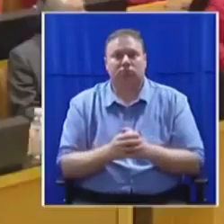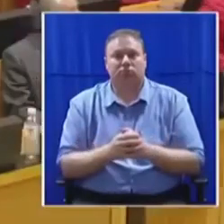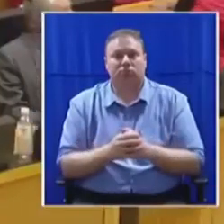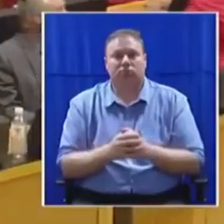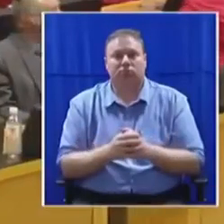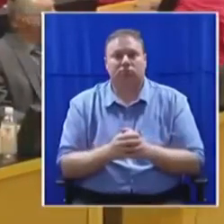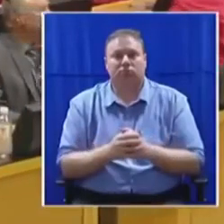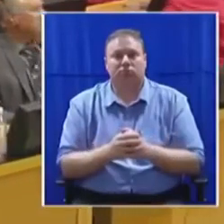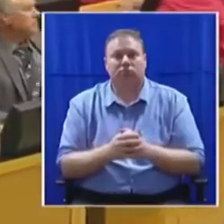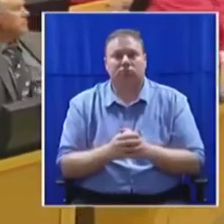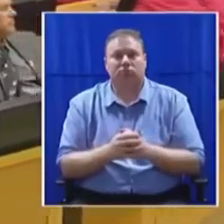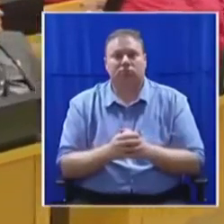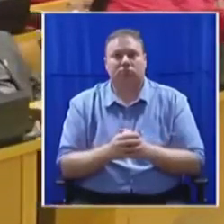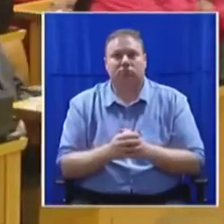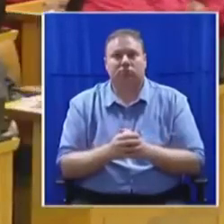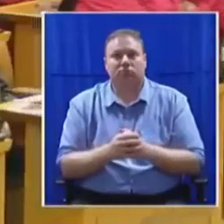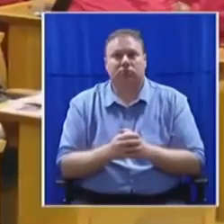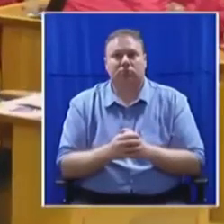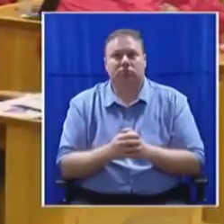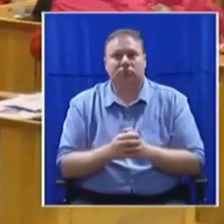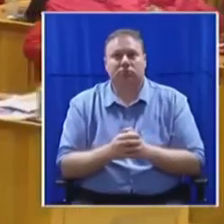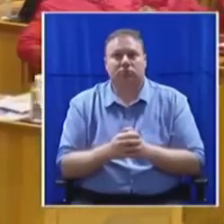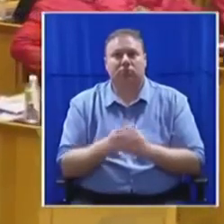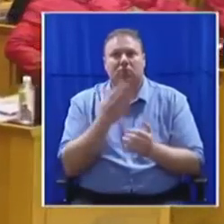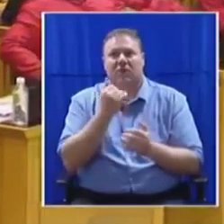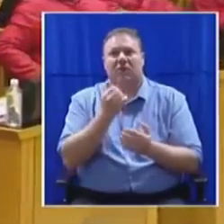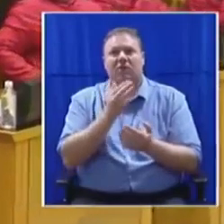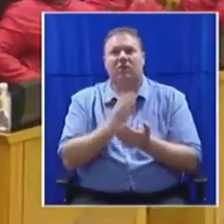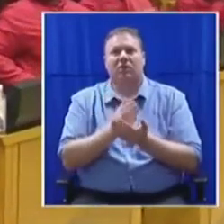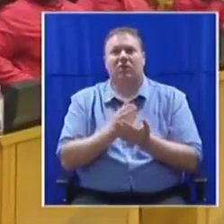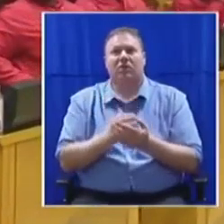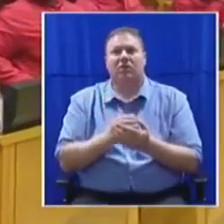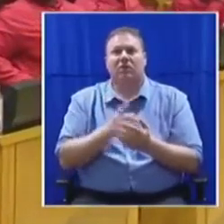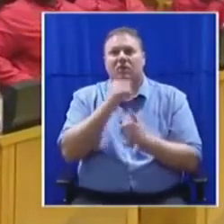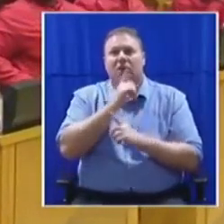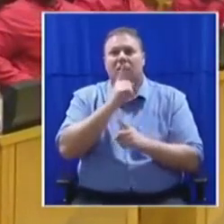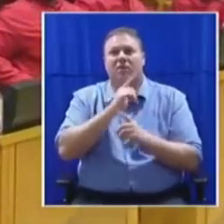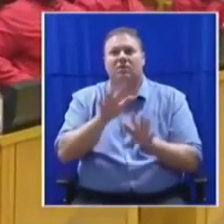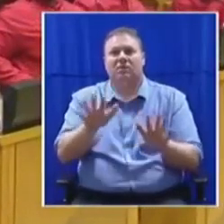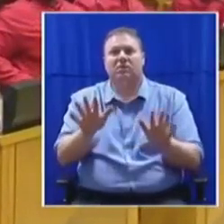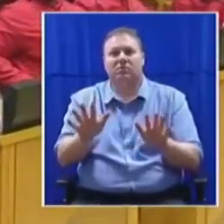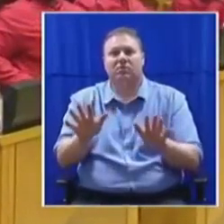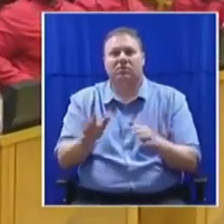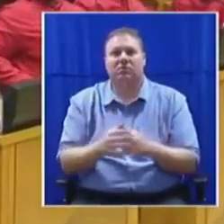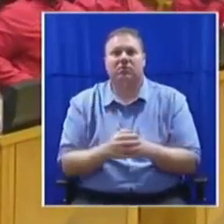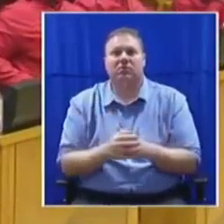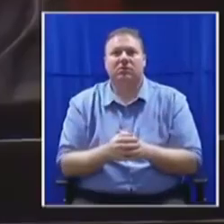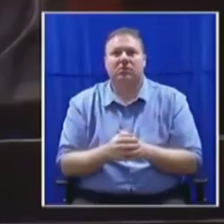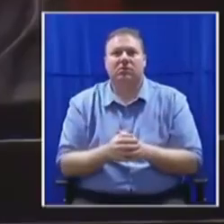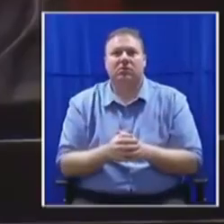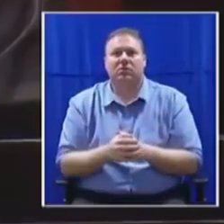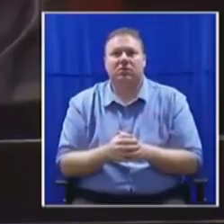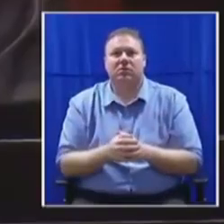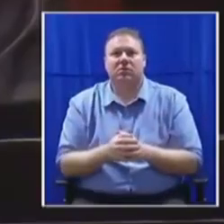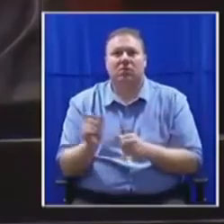honorable members let us not allow ourselves to deteriorate the decorum of the house we are all